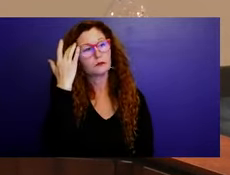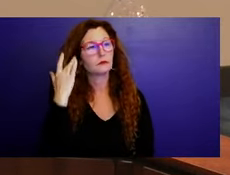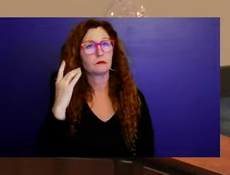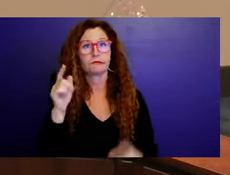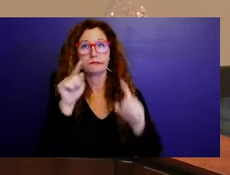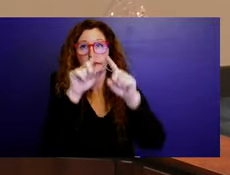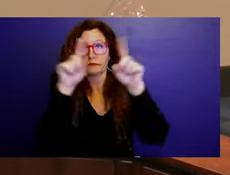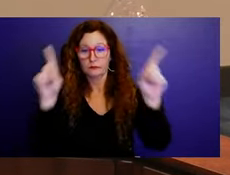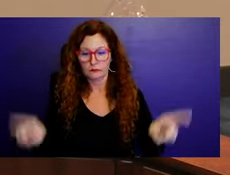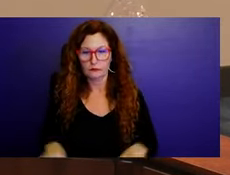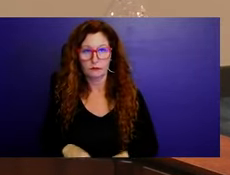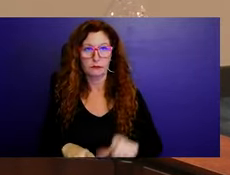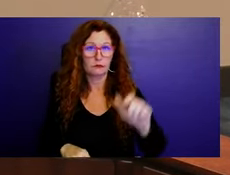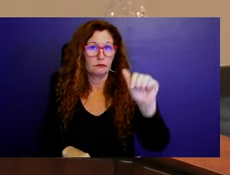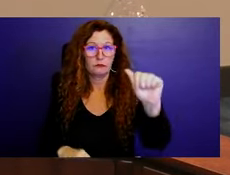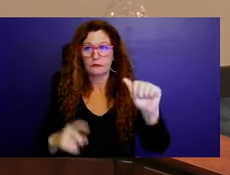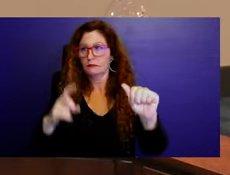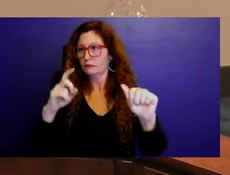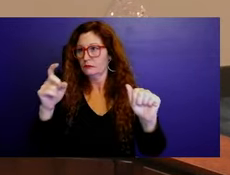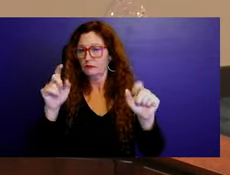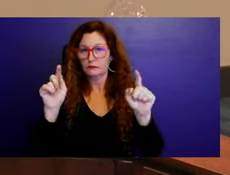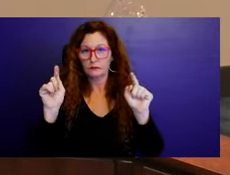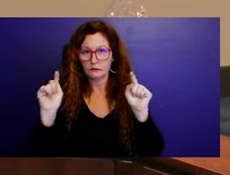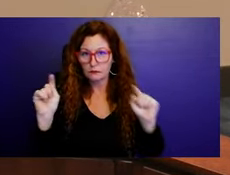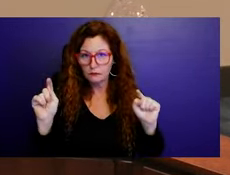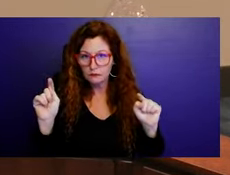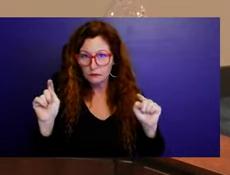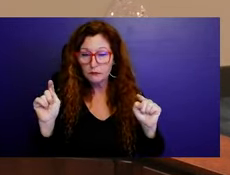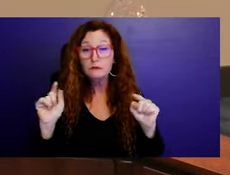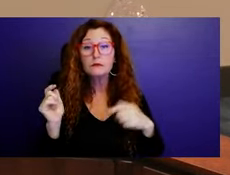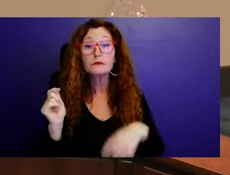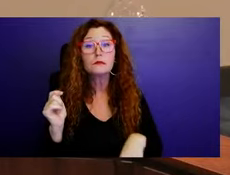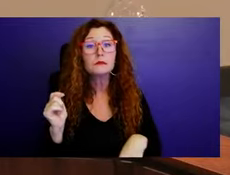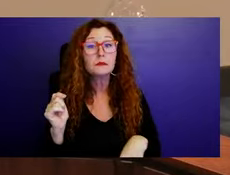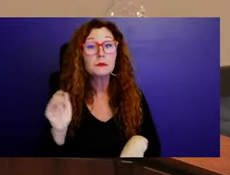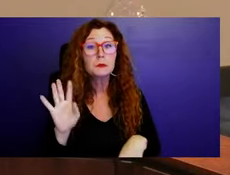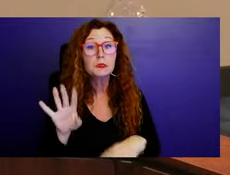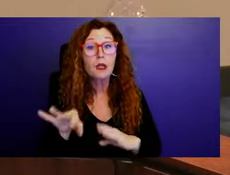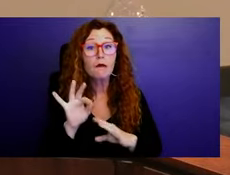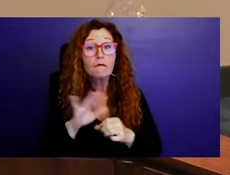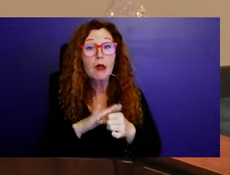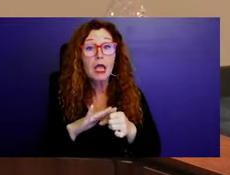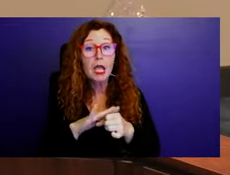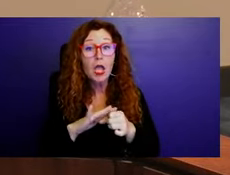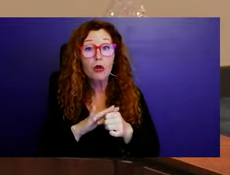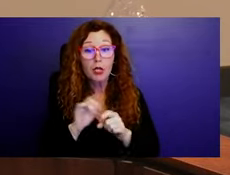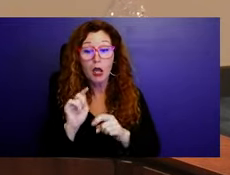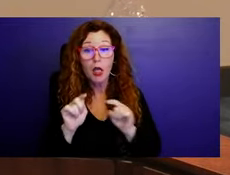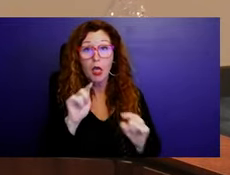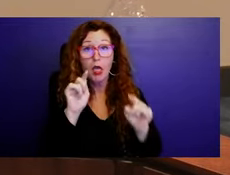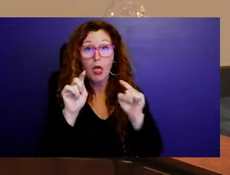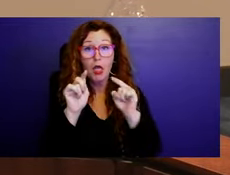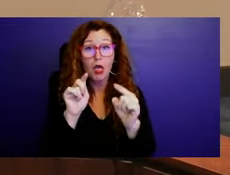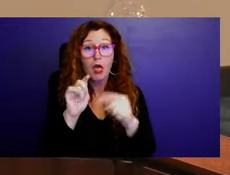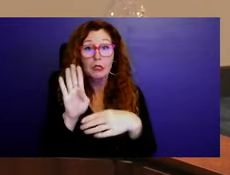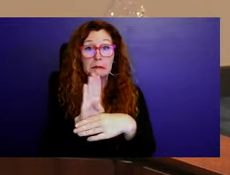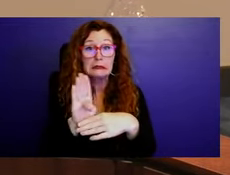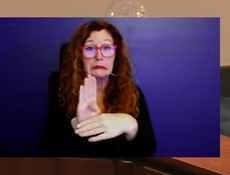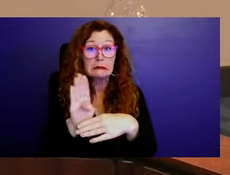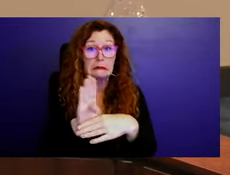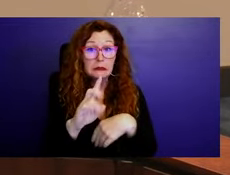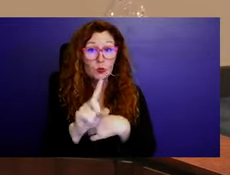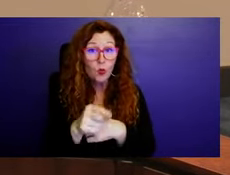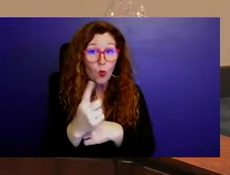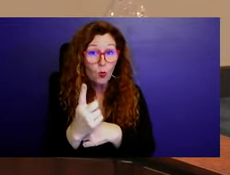you've looked at that are primarily commercial versus residential? And the reason I ask is